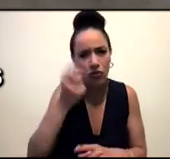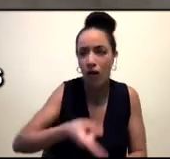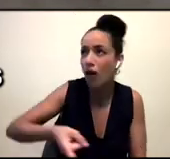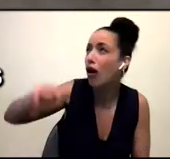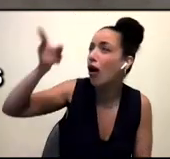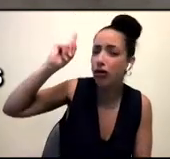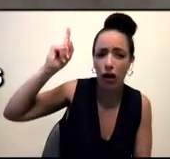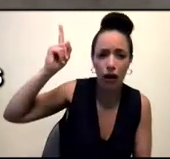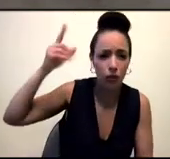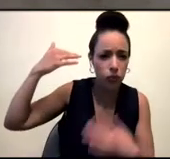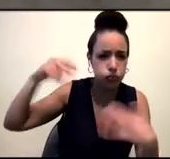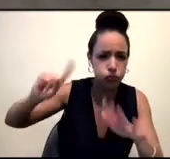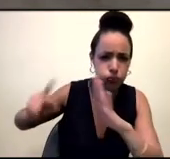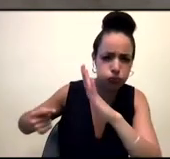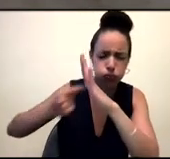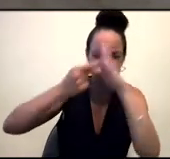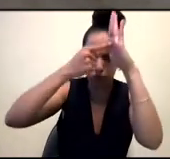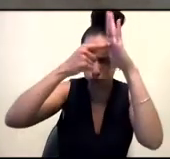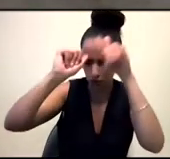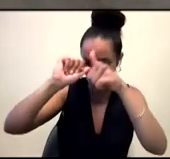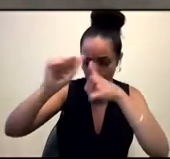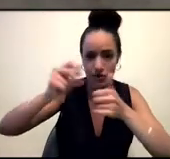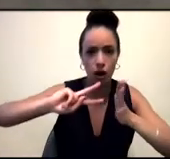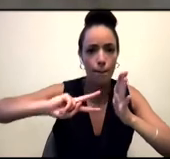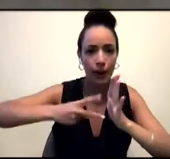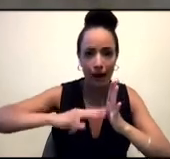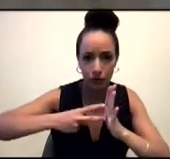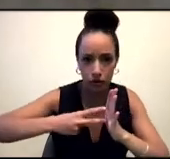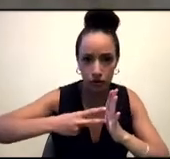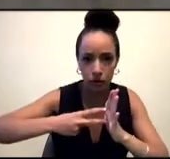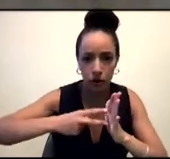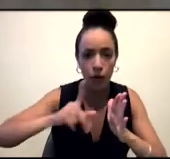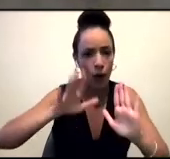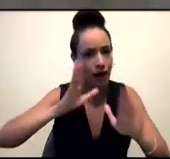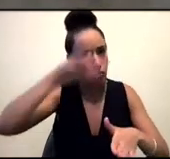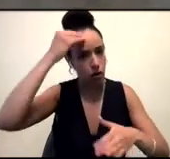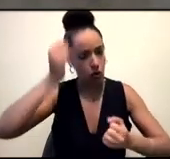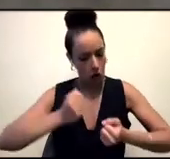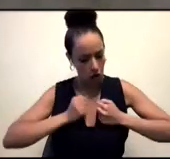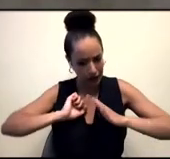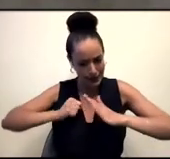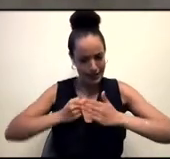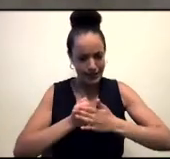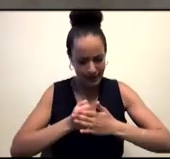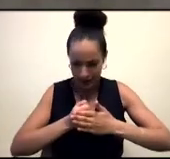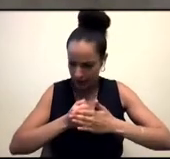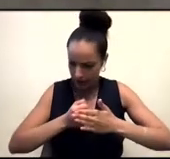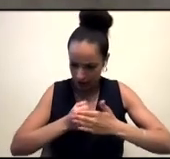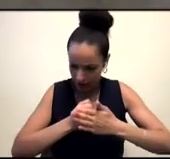planner. mean, all times Allah is the best planner, alhamdulillah. But it's learning about our own limitations, and how do we fortify those limitations, but also